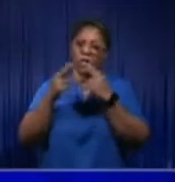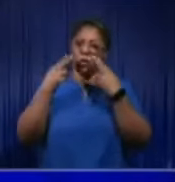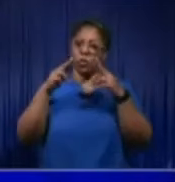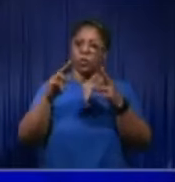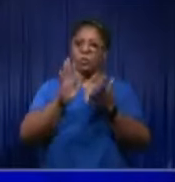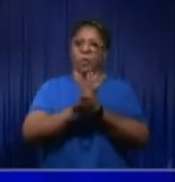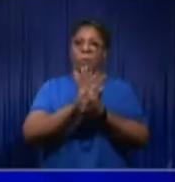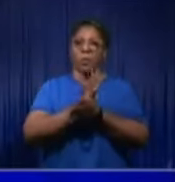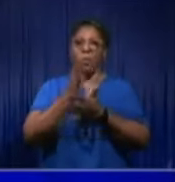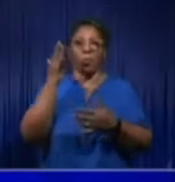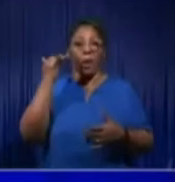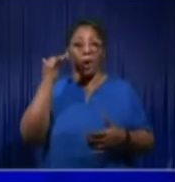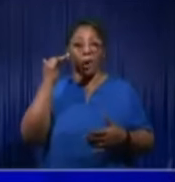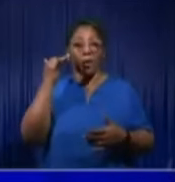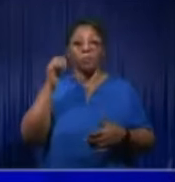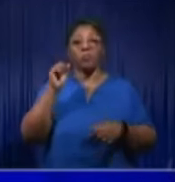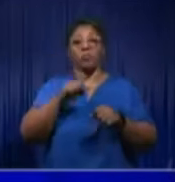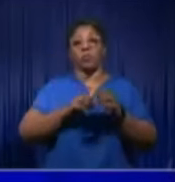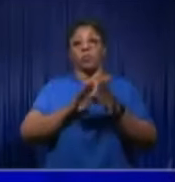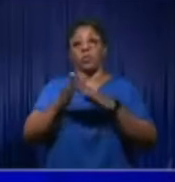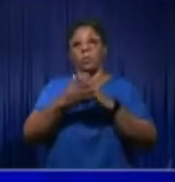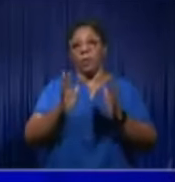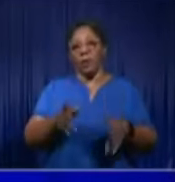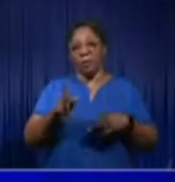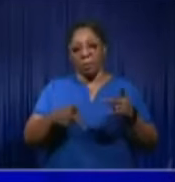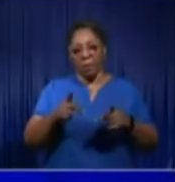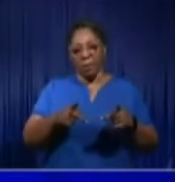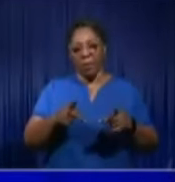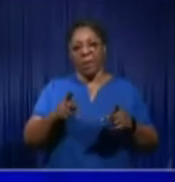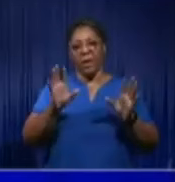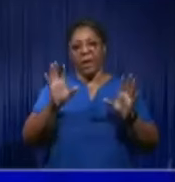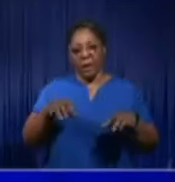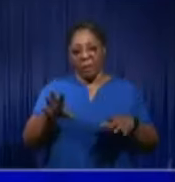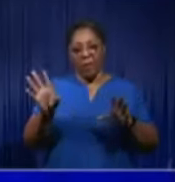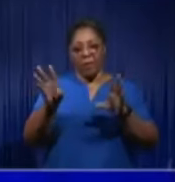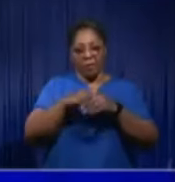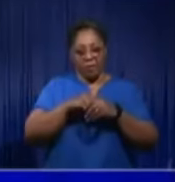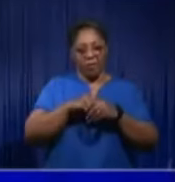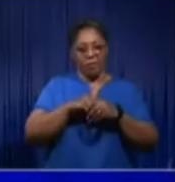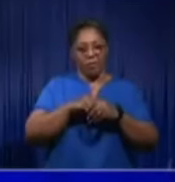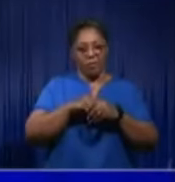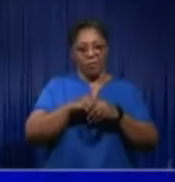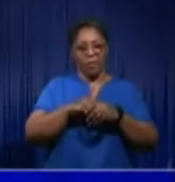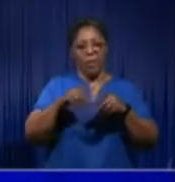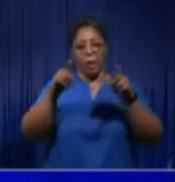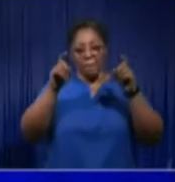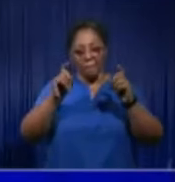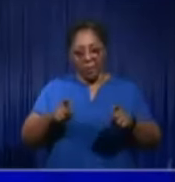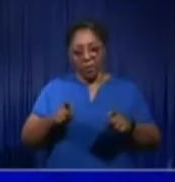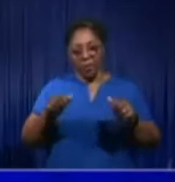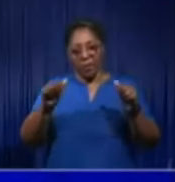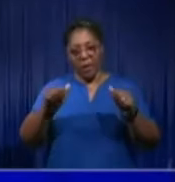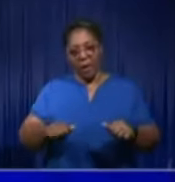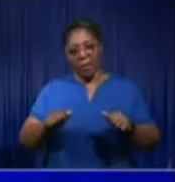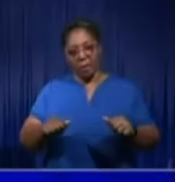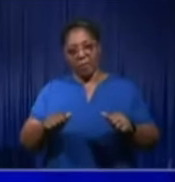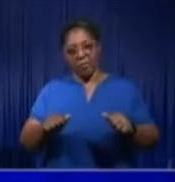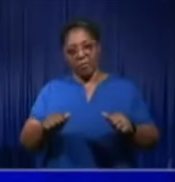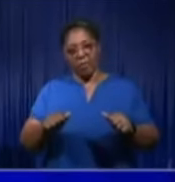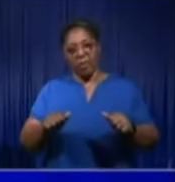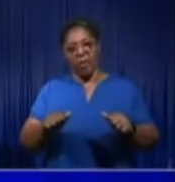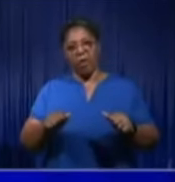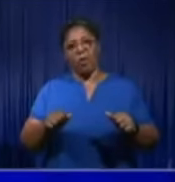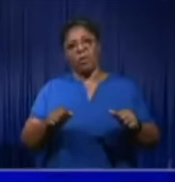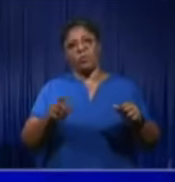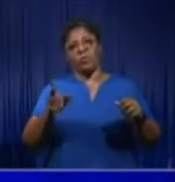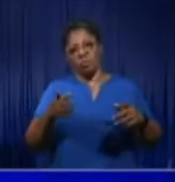a part of what happens in the local authorities. You must be able to move along with us and see where your tax